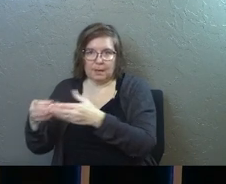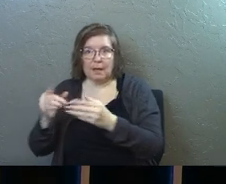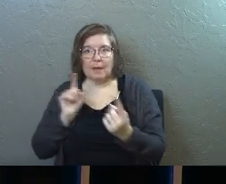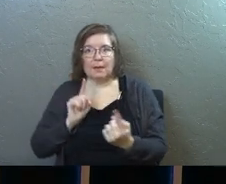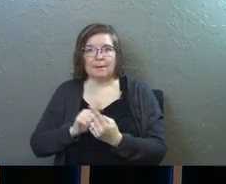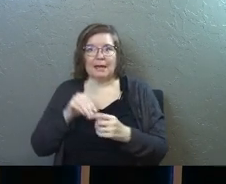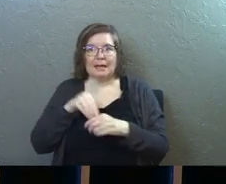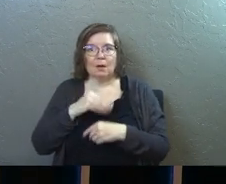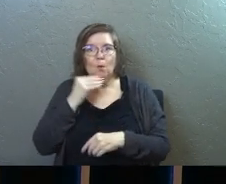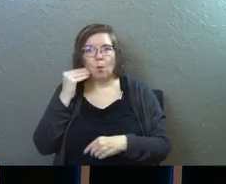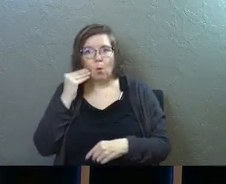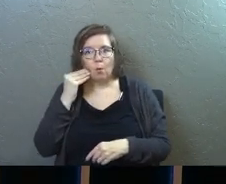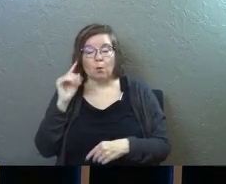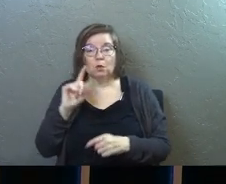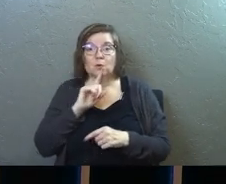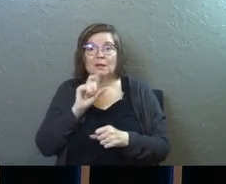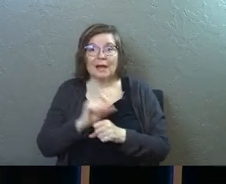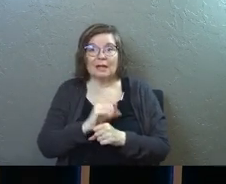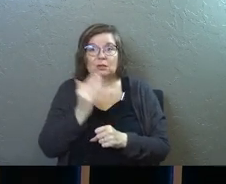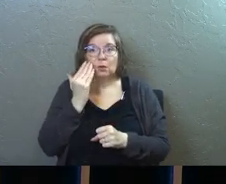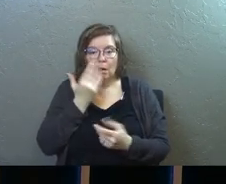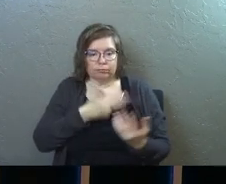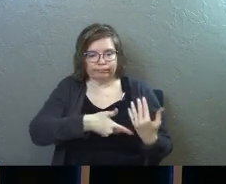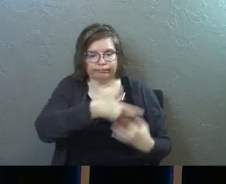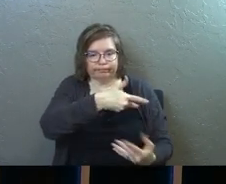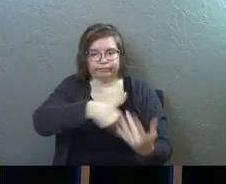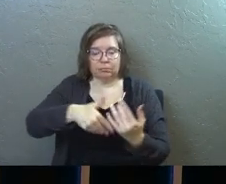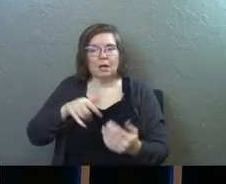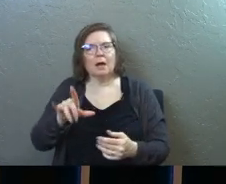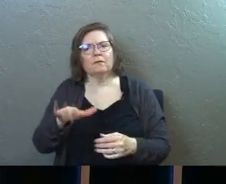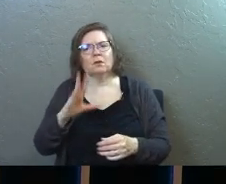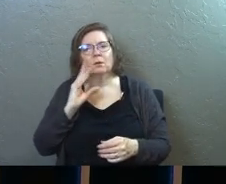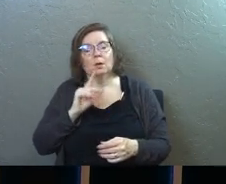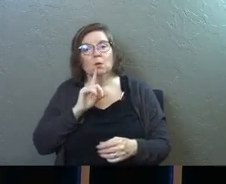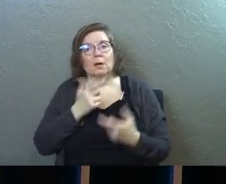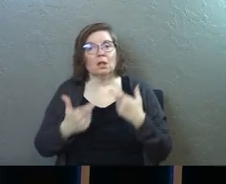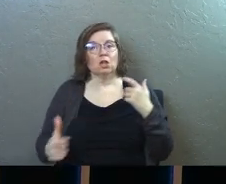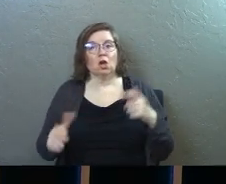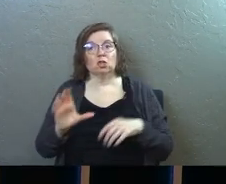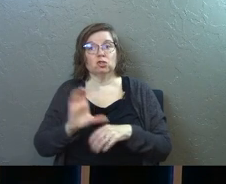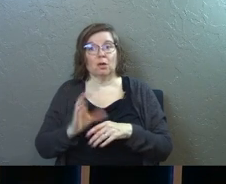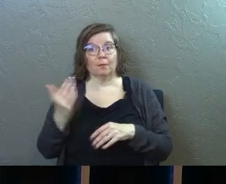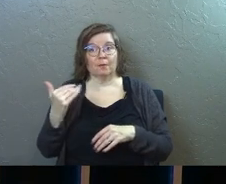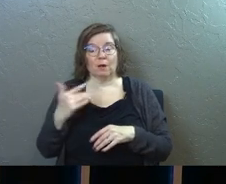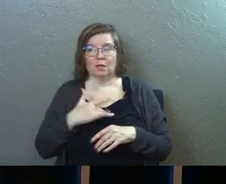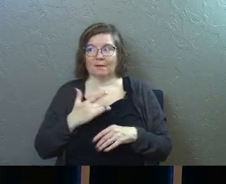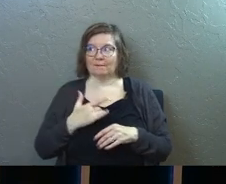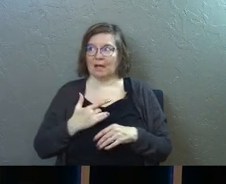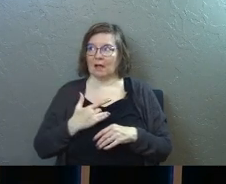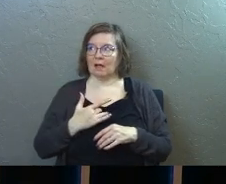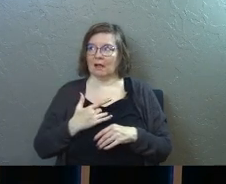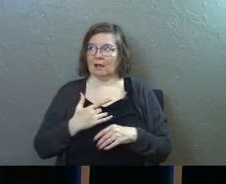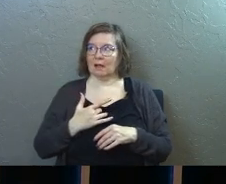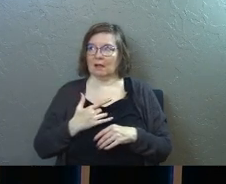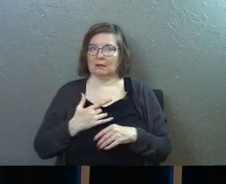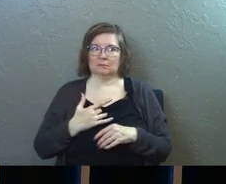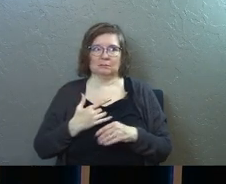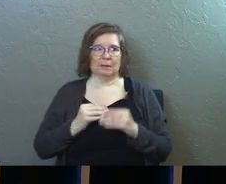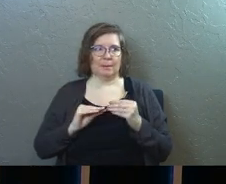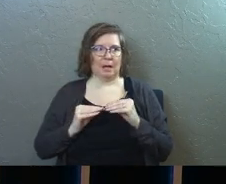Homes is a context where you can actually get to know people. Have you ever been to a really large church before and you felt like a number there?